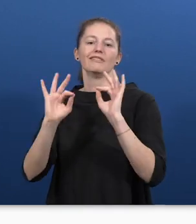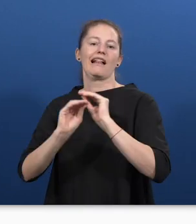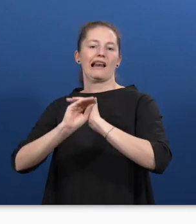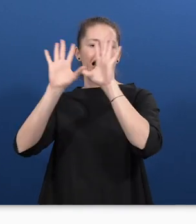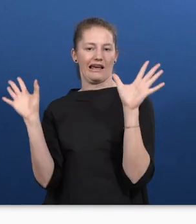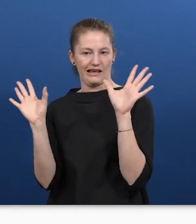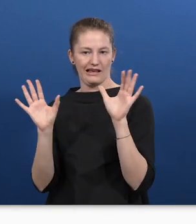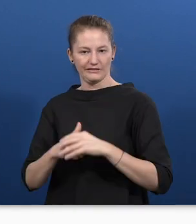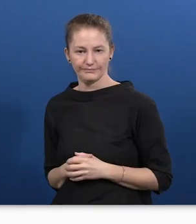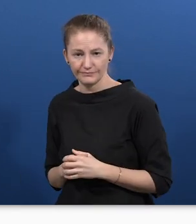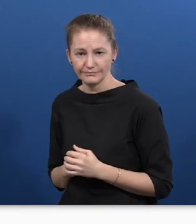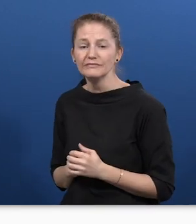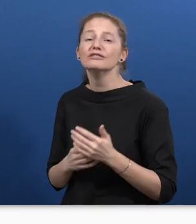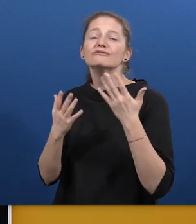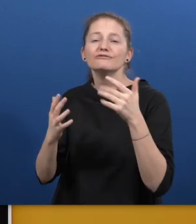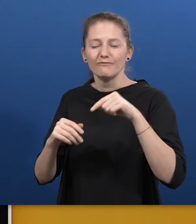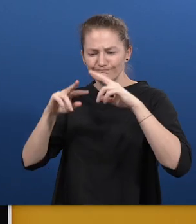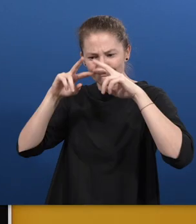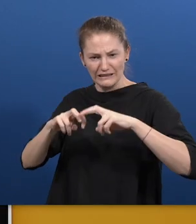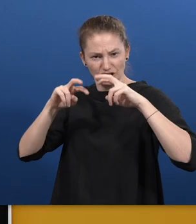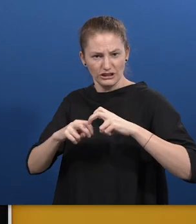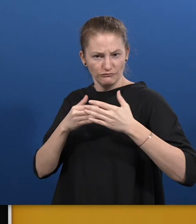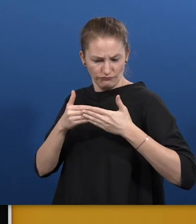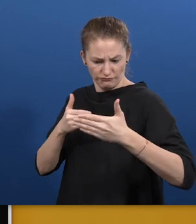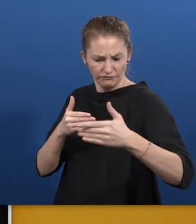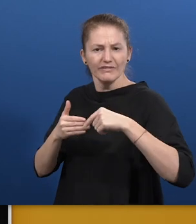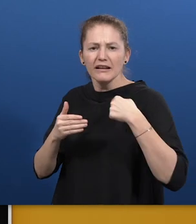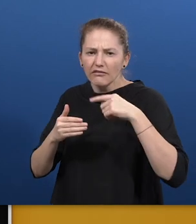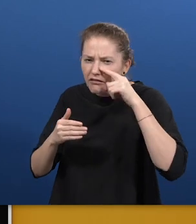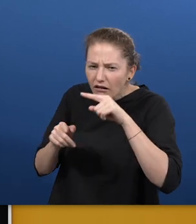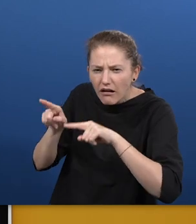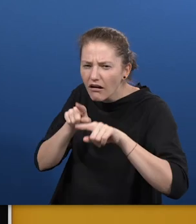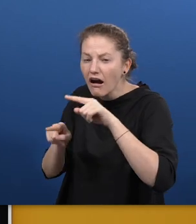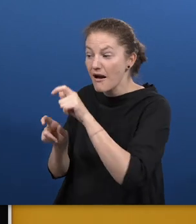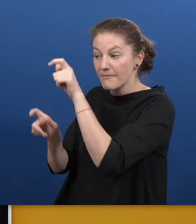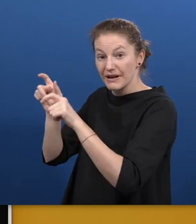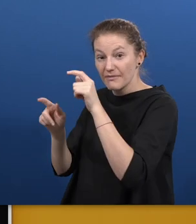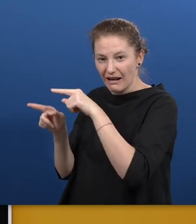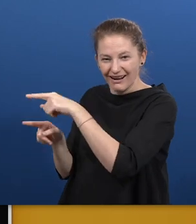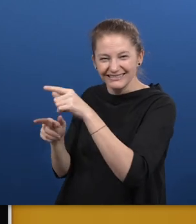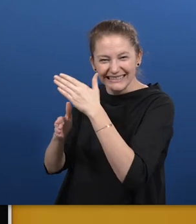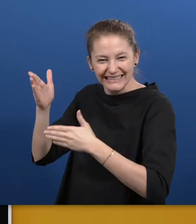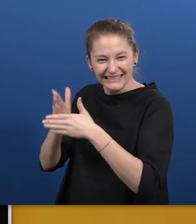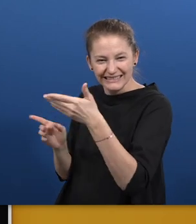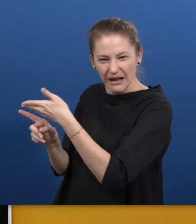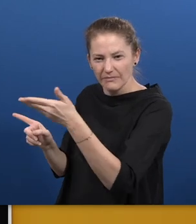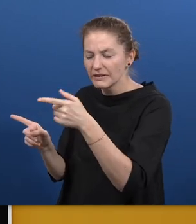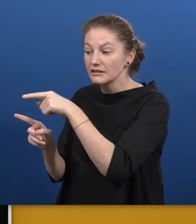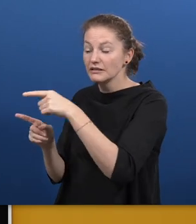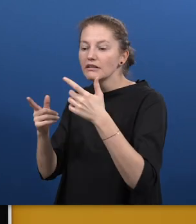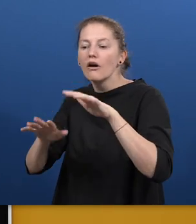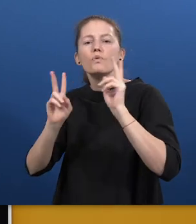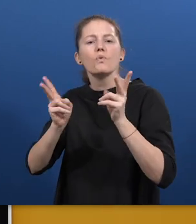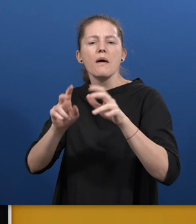that many people, especially people with disabilities, have difficulties to use a common search engine.